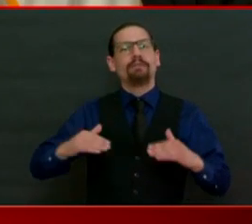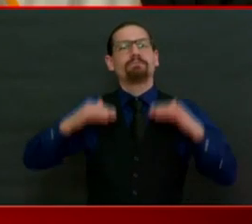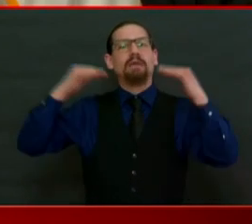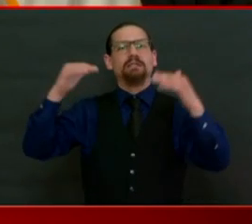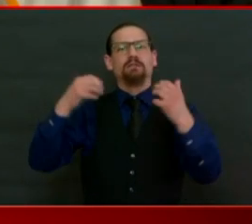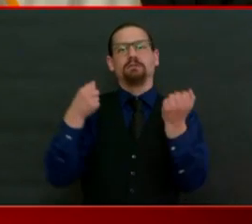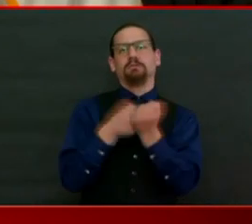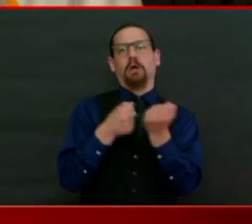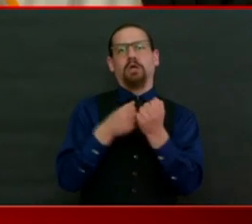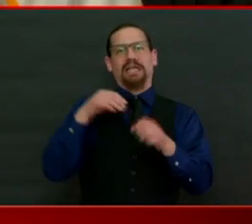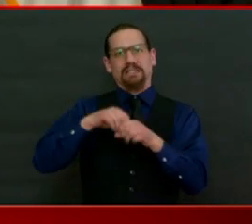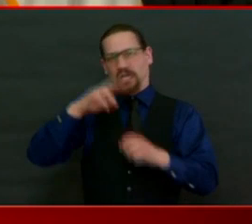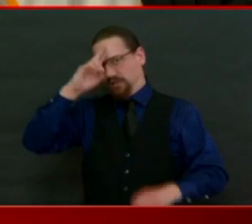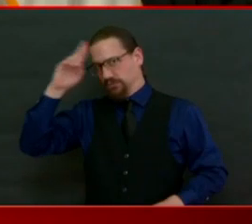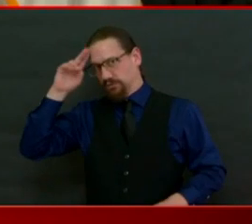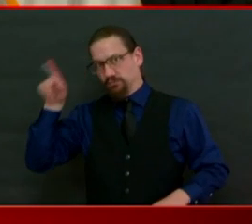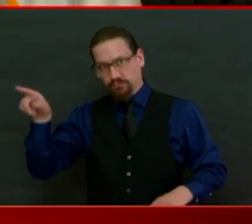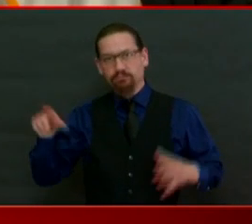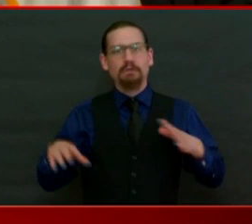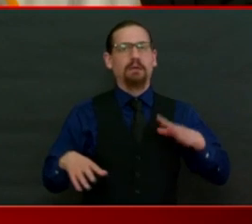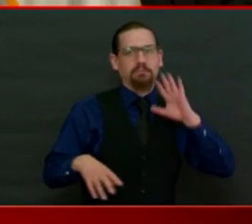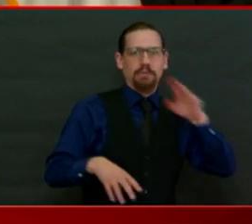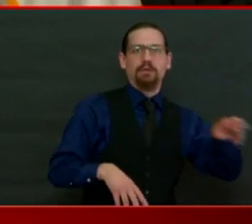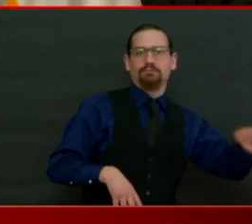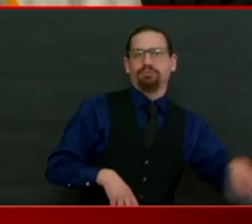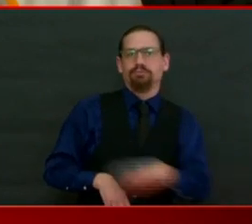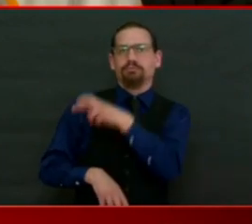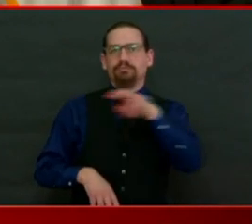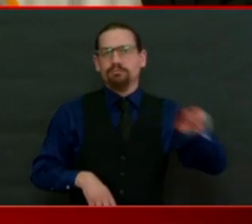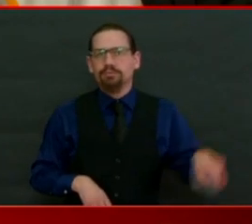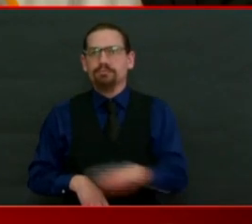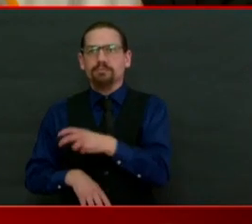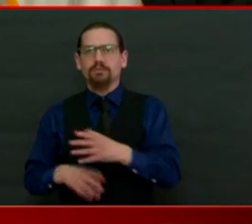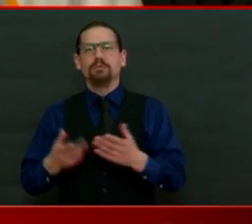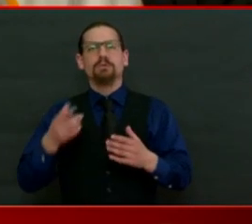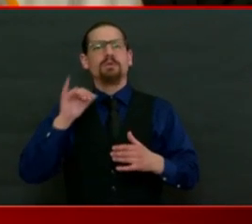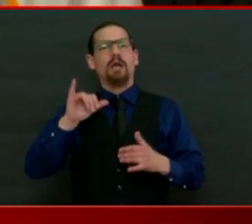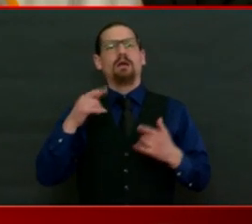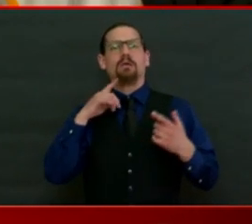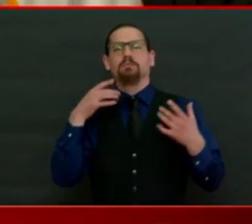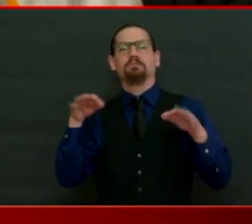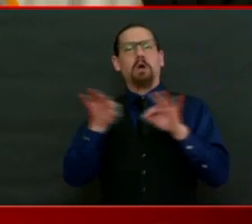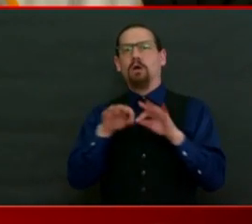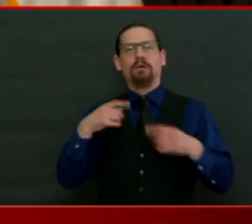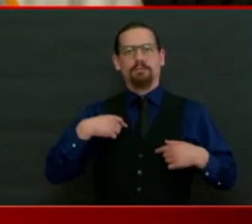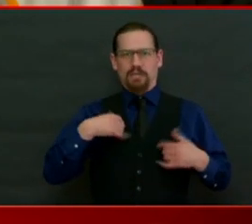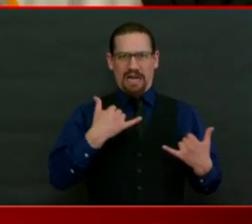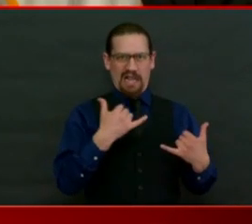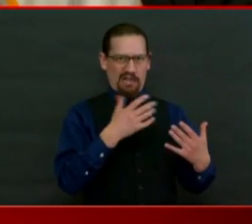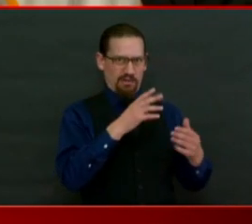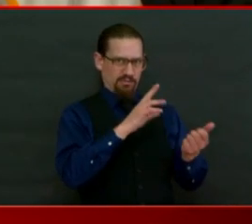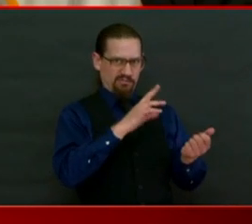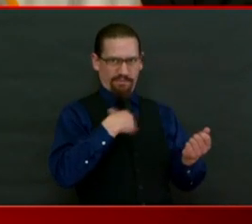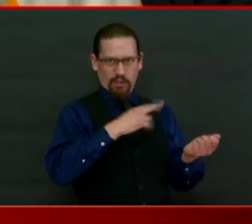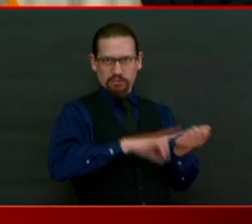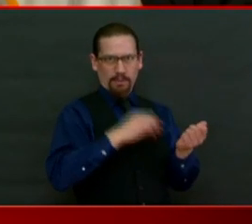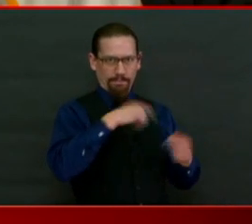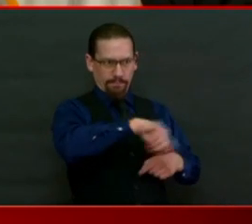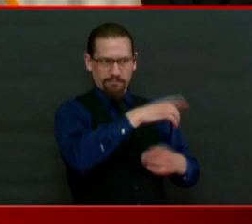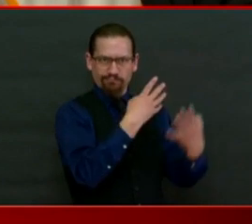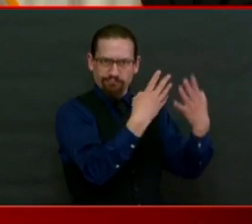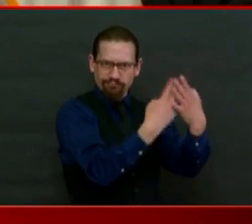that exists. We work very closely with nursing home facilities to support those approaches, which